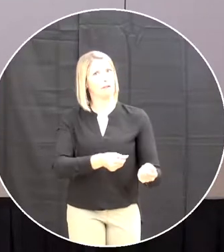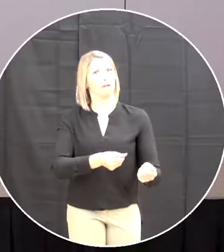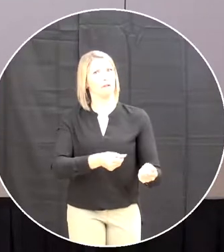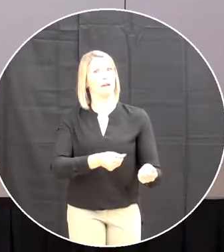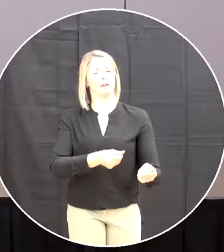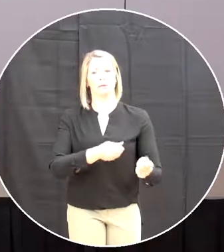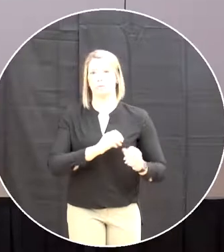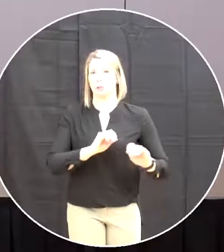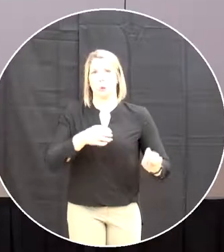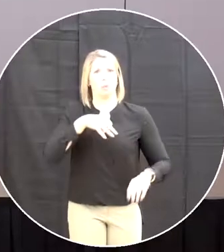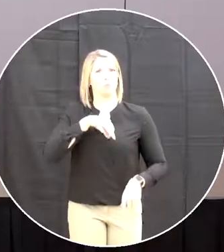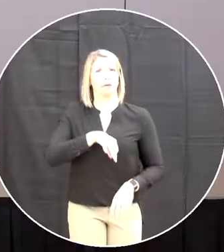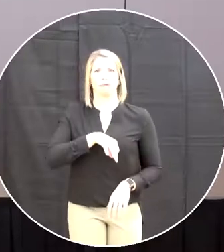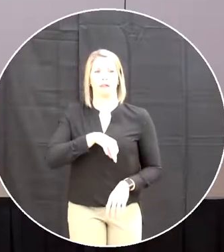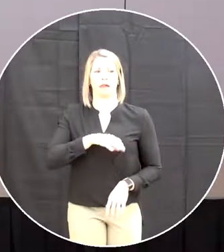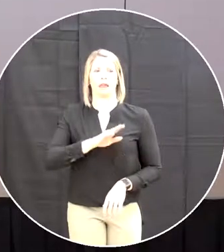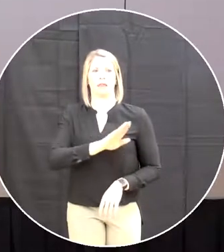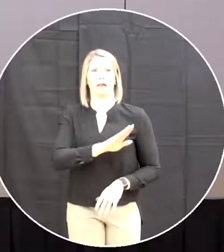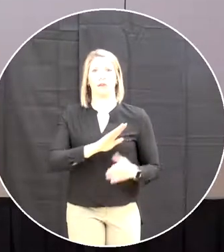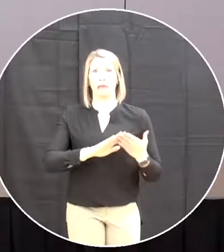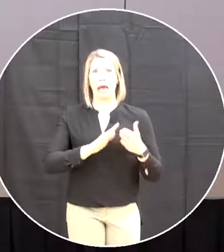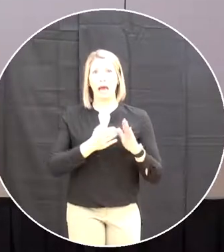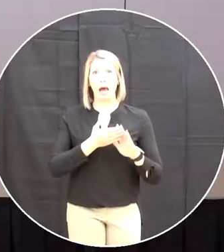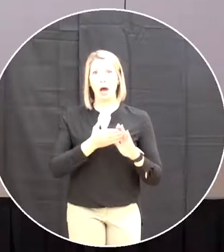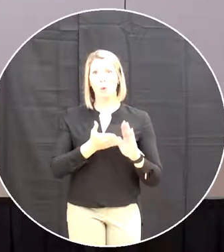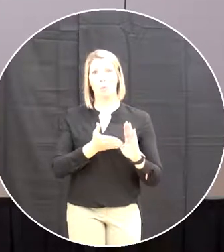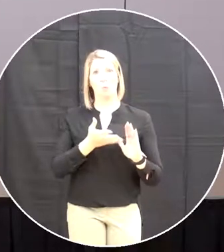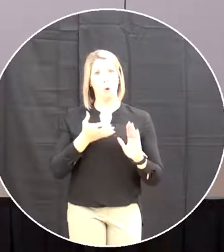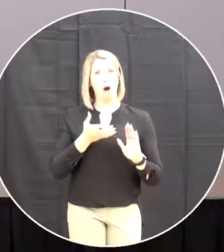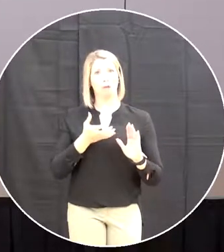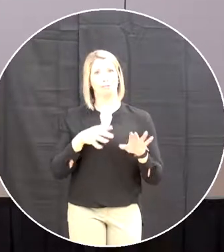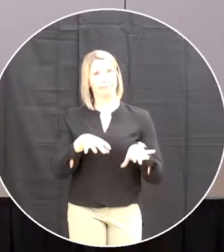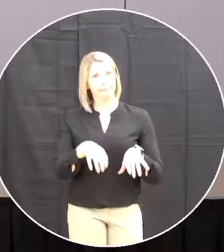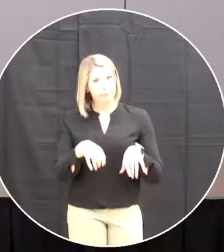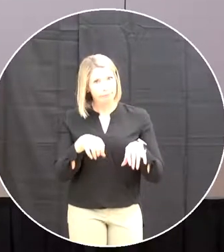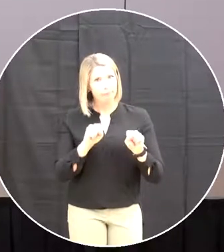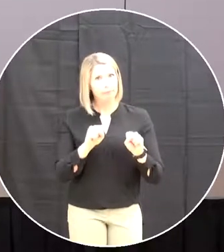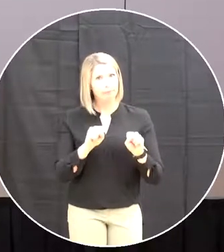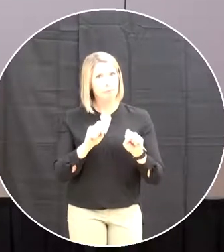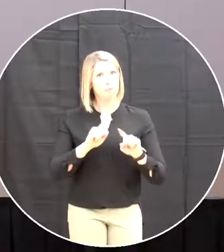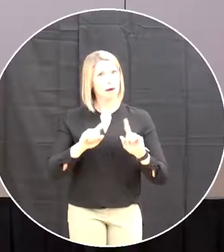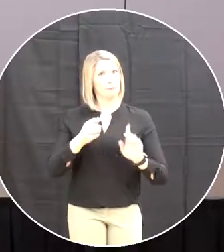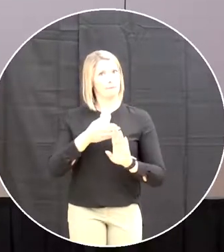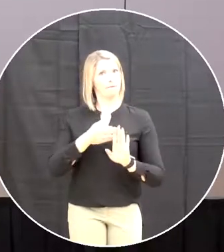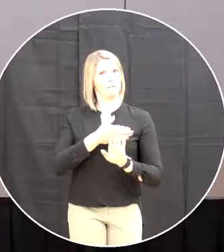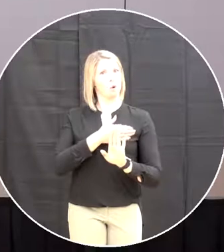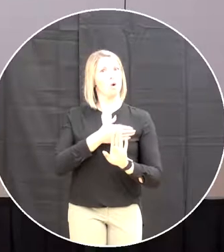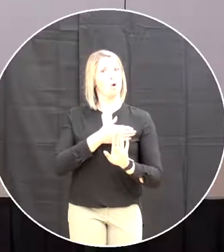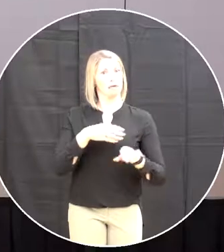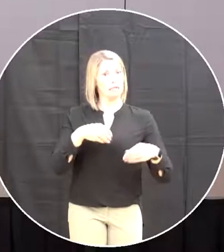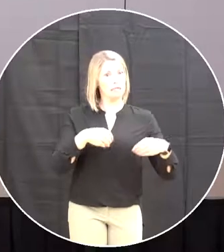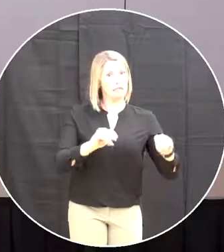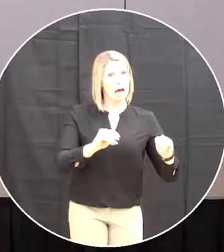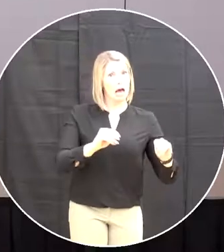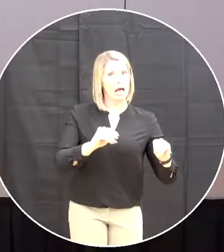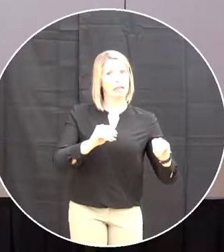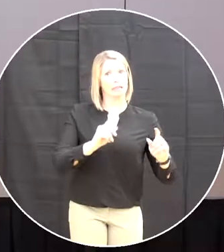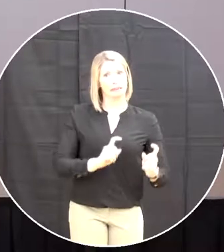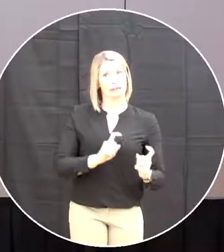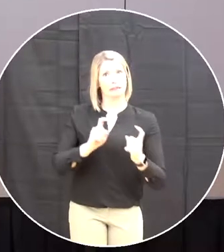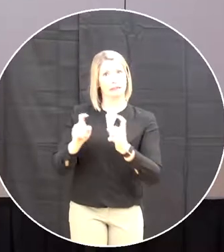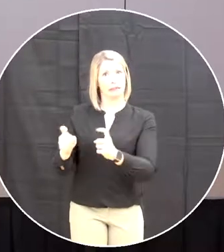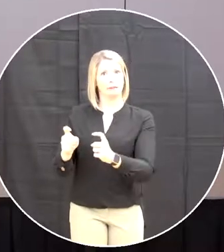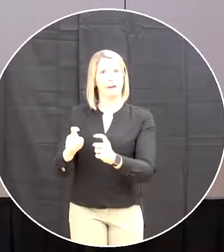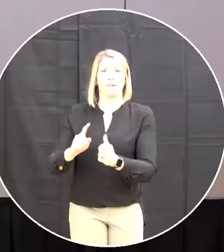town of Nippers Harbor has expressed interest in acquiring the building and property from the district however before this transfer can be executed the school needs to be